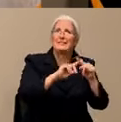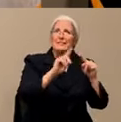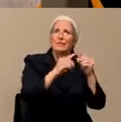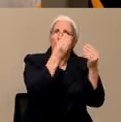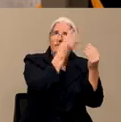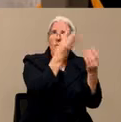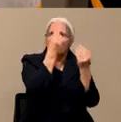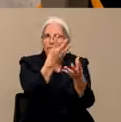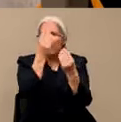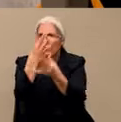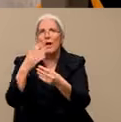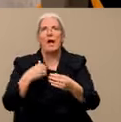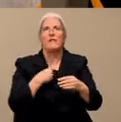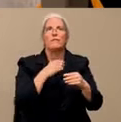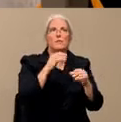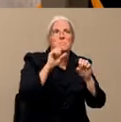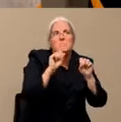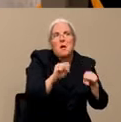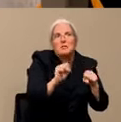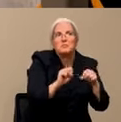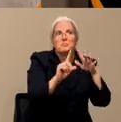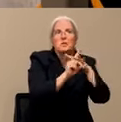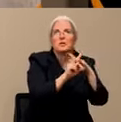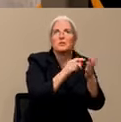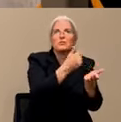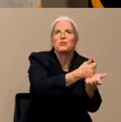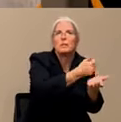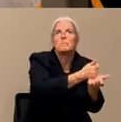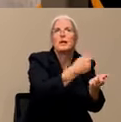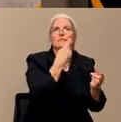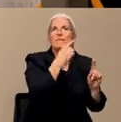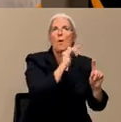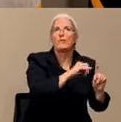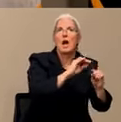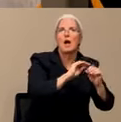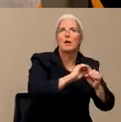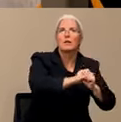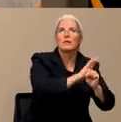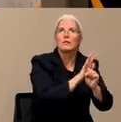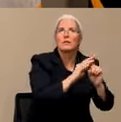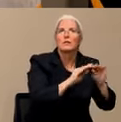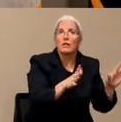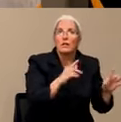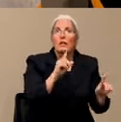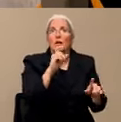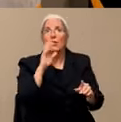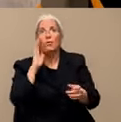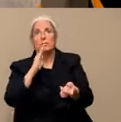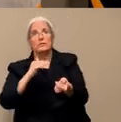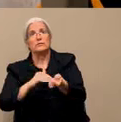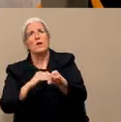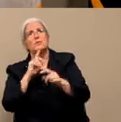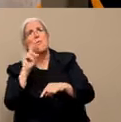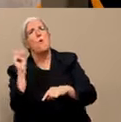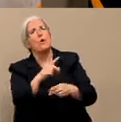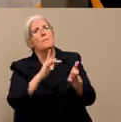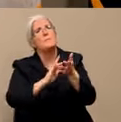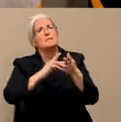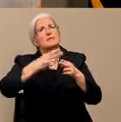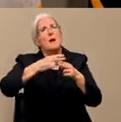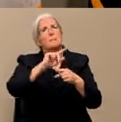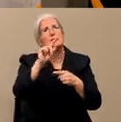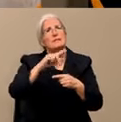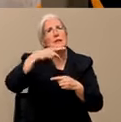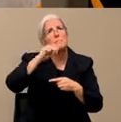that are showing up. And so one of our viewers can I ask, will physicians prescribe Z-Pak, hydroxychloroquine